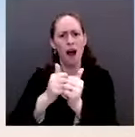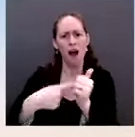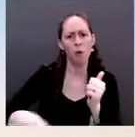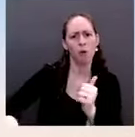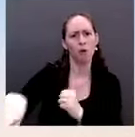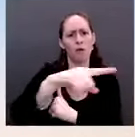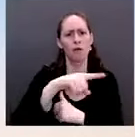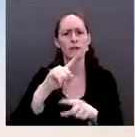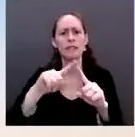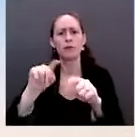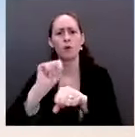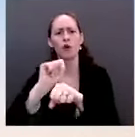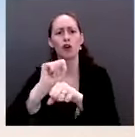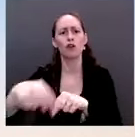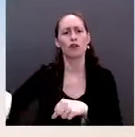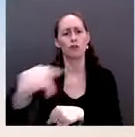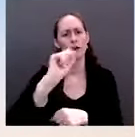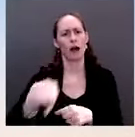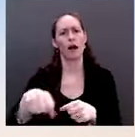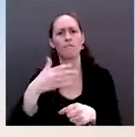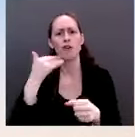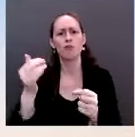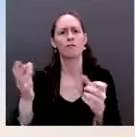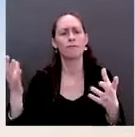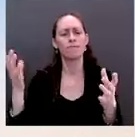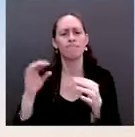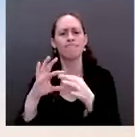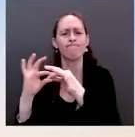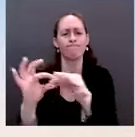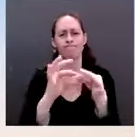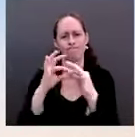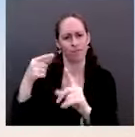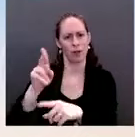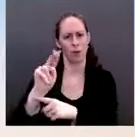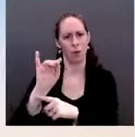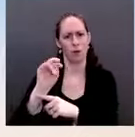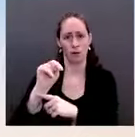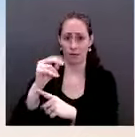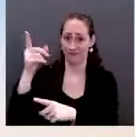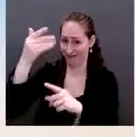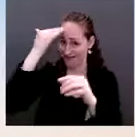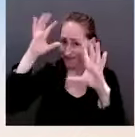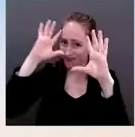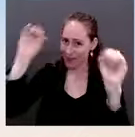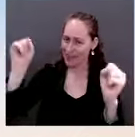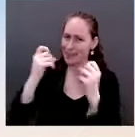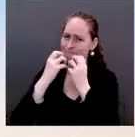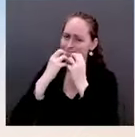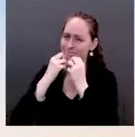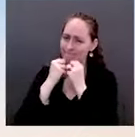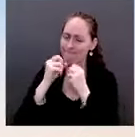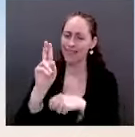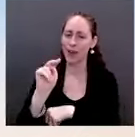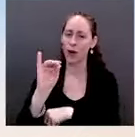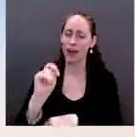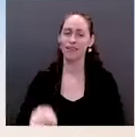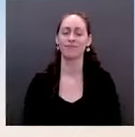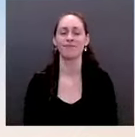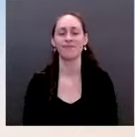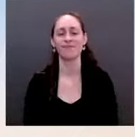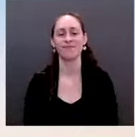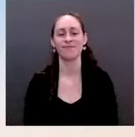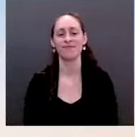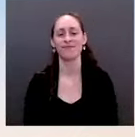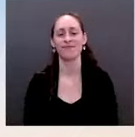President accepted the recommendations and as a follow-up, the task force will submit a second report to the President in six months which will